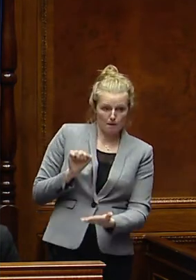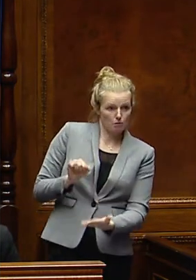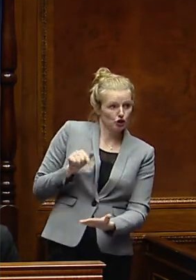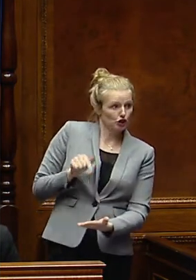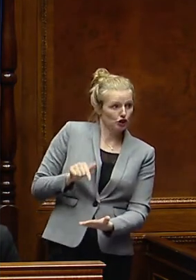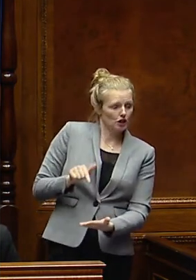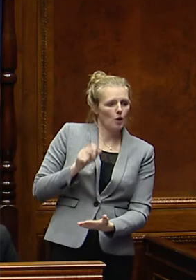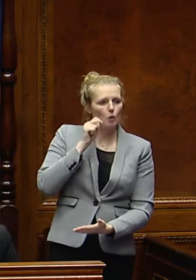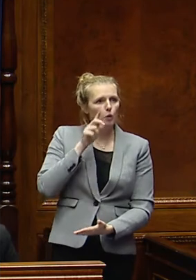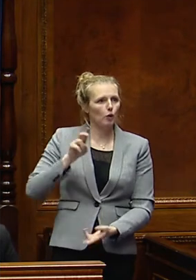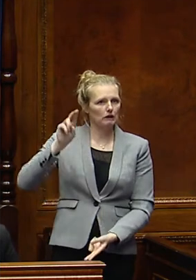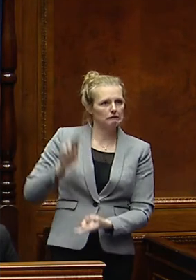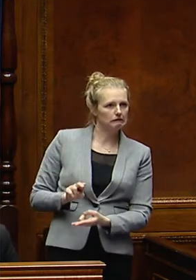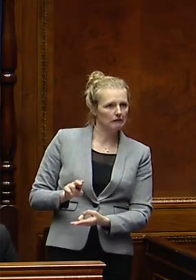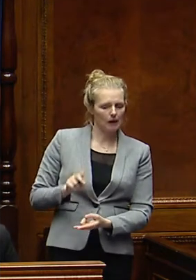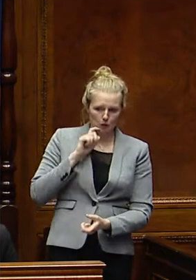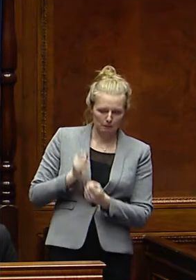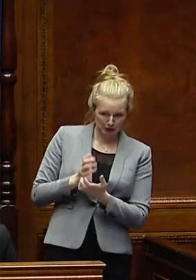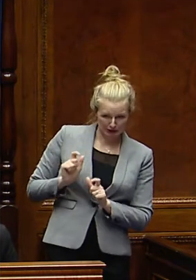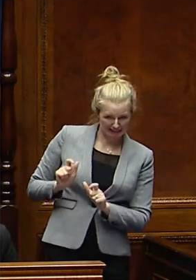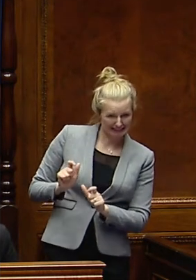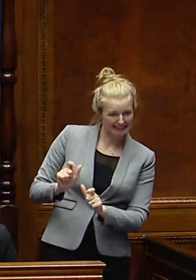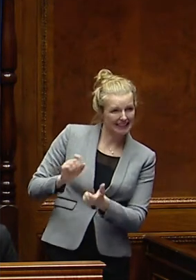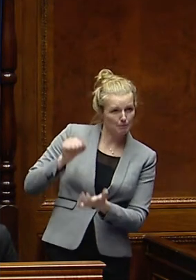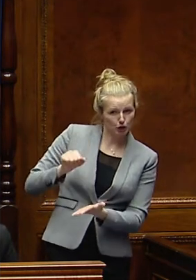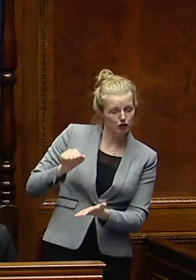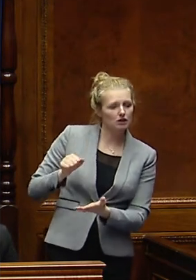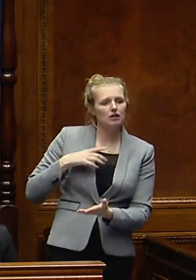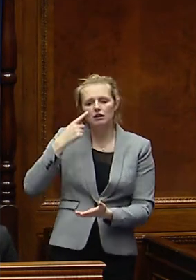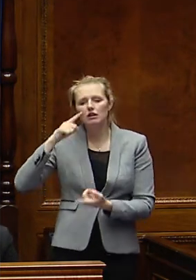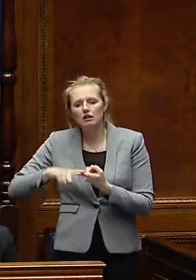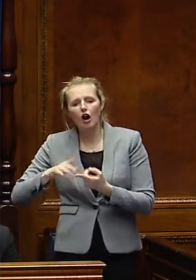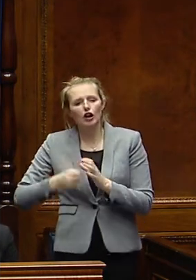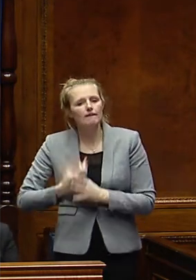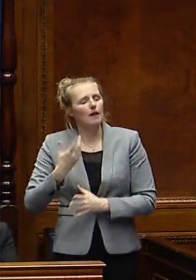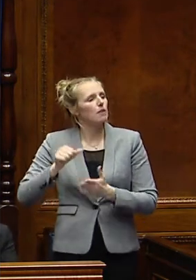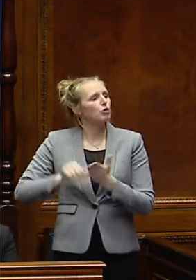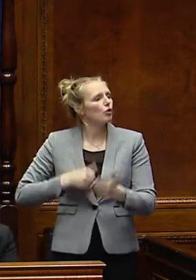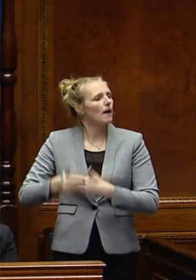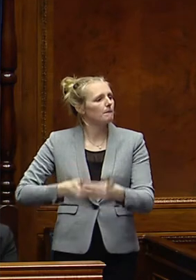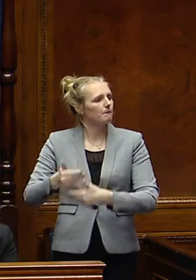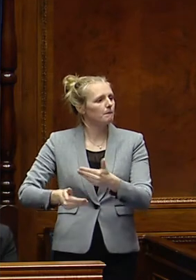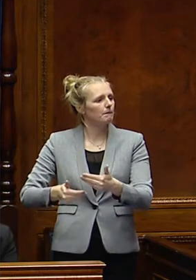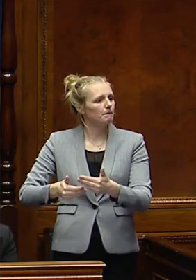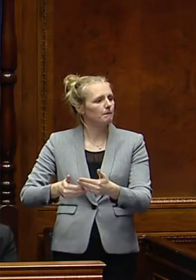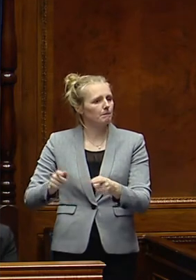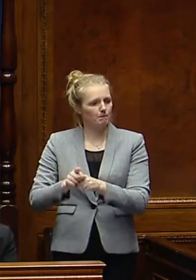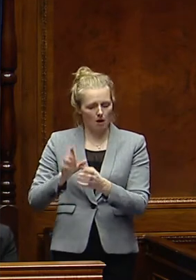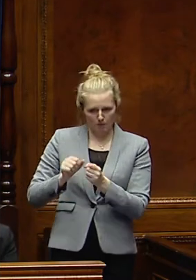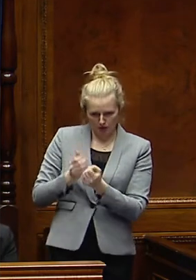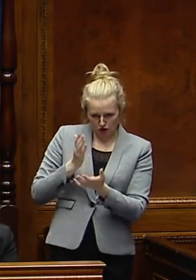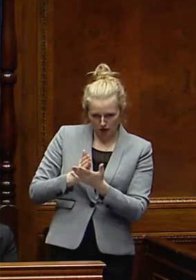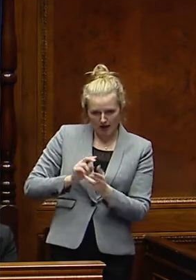will not reduce in any way, but I will have to look at how we develop that programme in the time ahead, and importantly, how the neighbourhood renewal